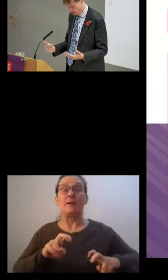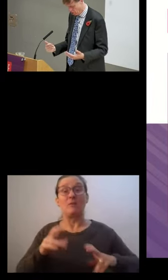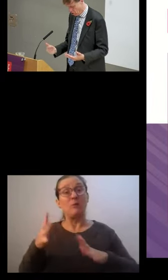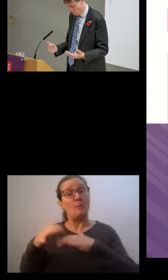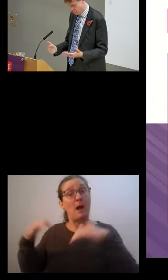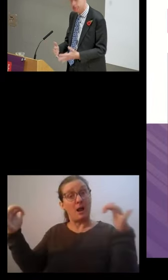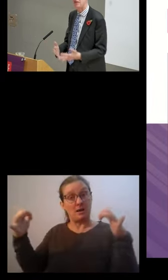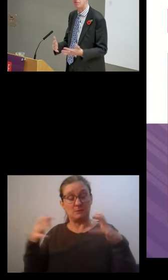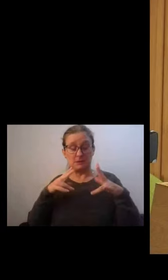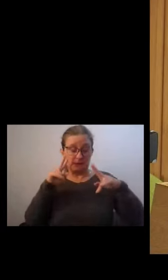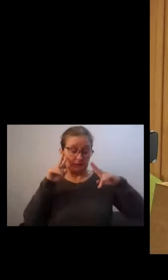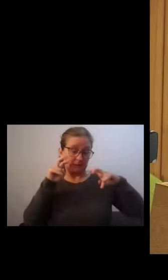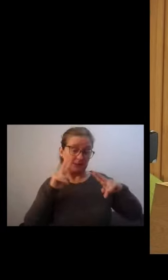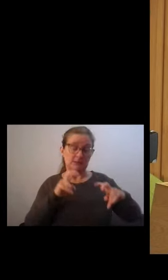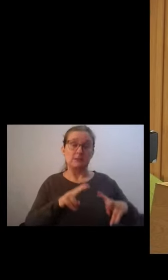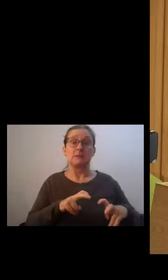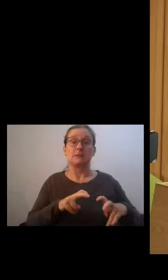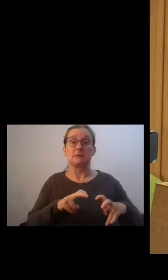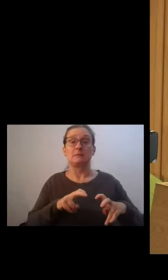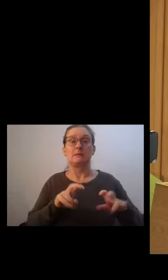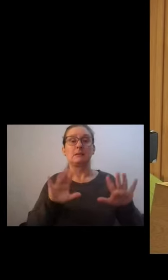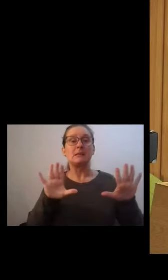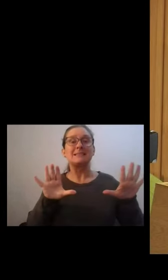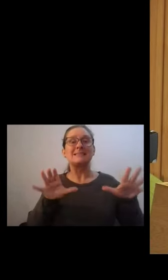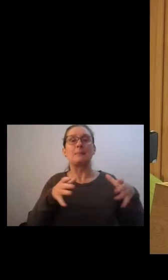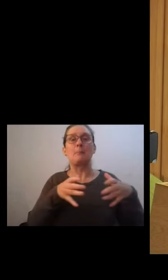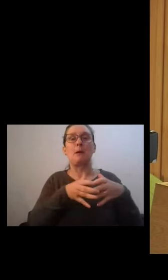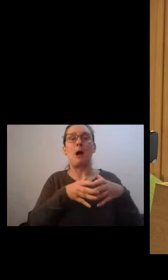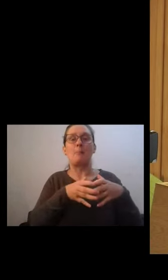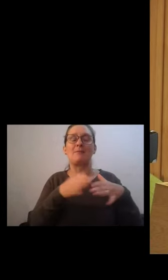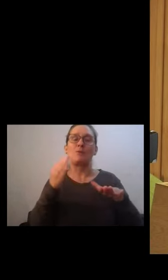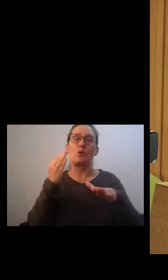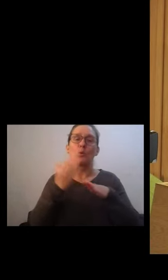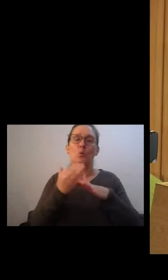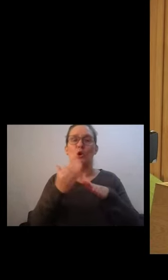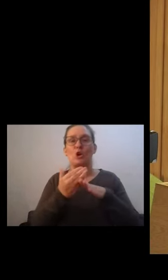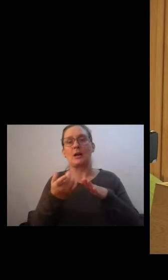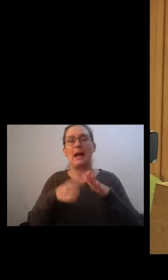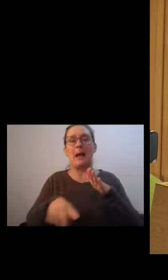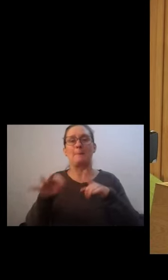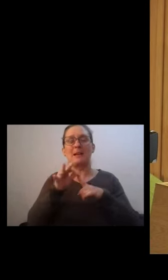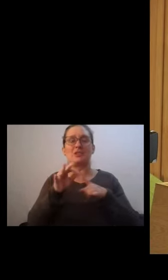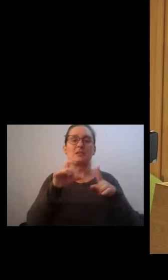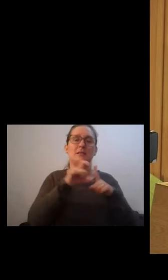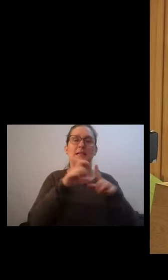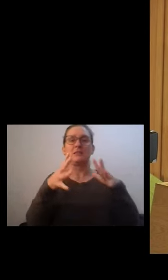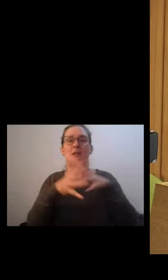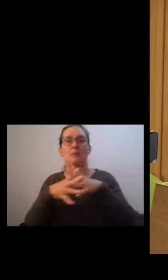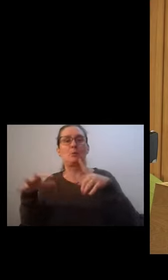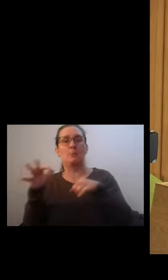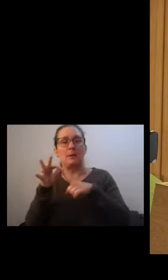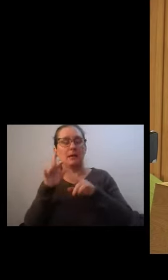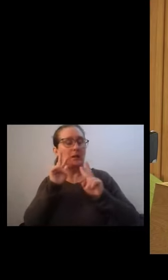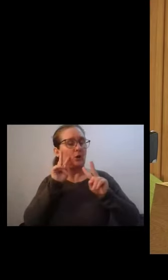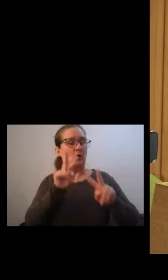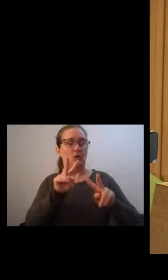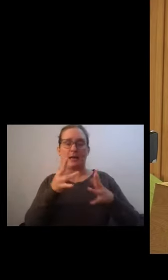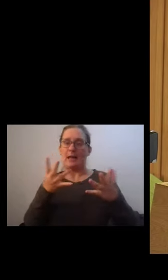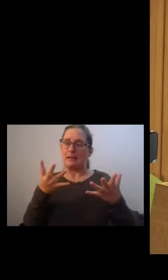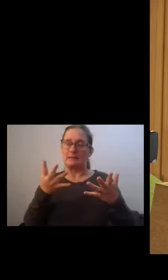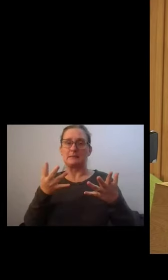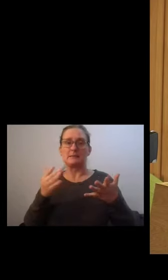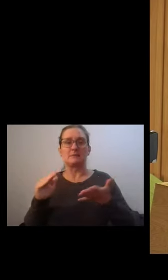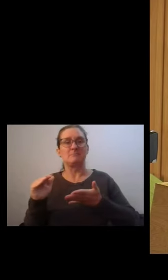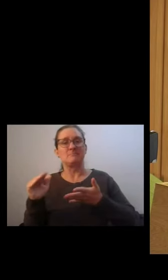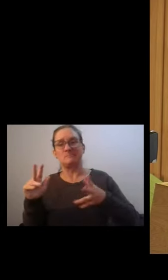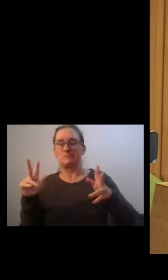the work of the Department for Work and Pensions. We look at the Social Security system, at the Administration